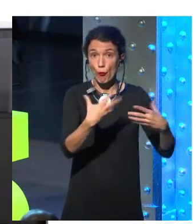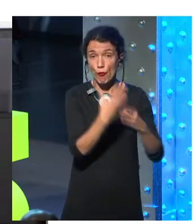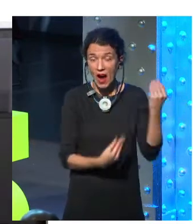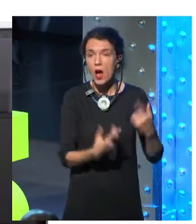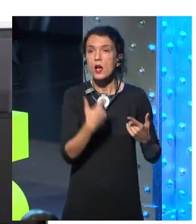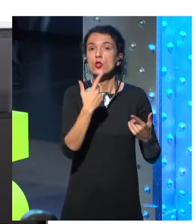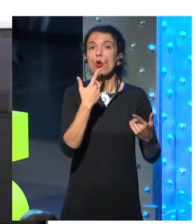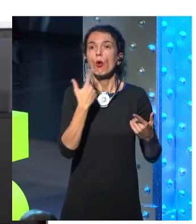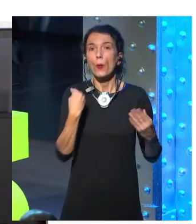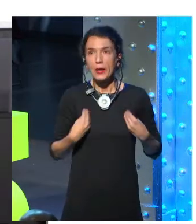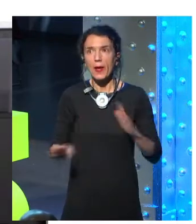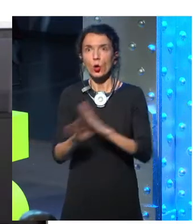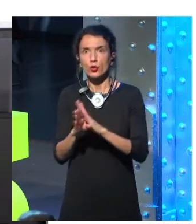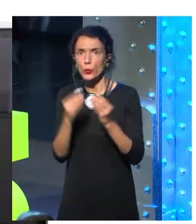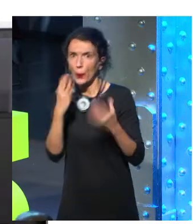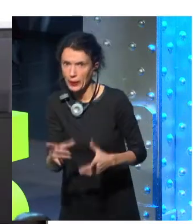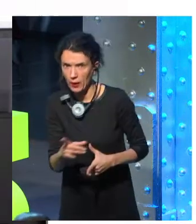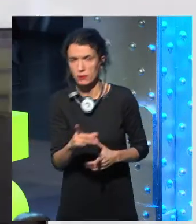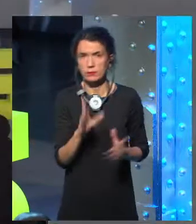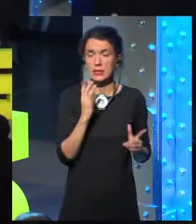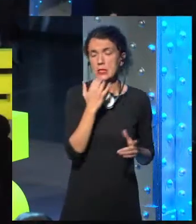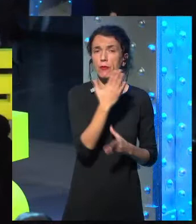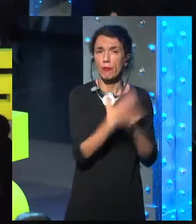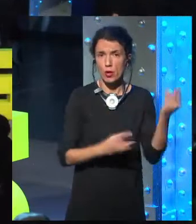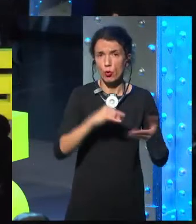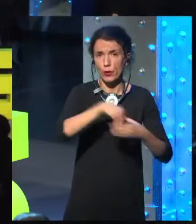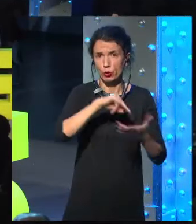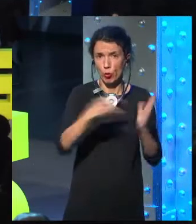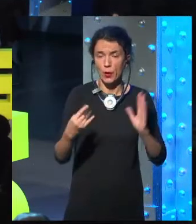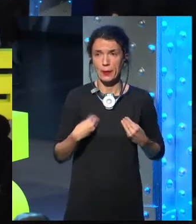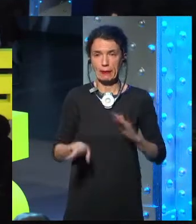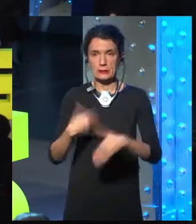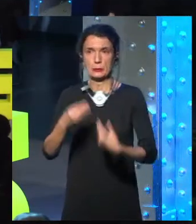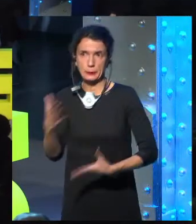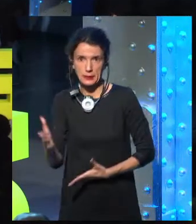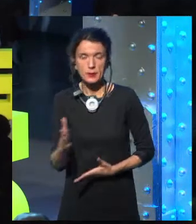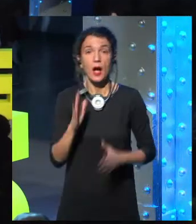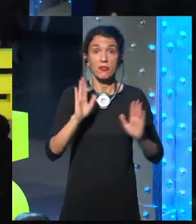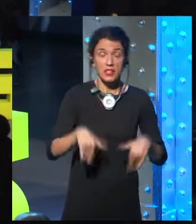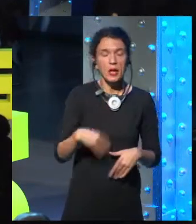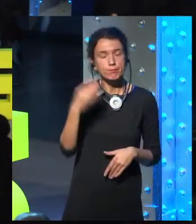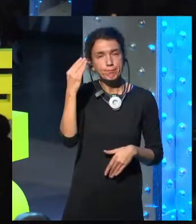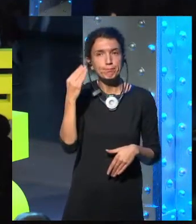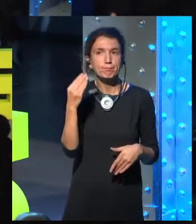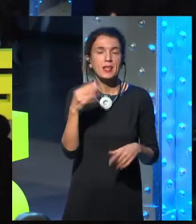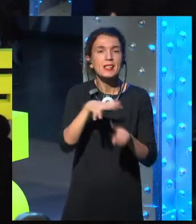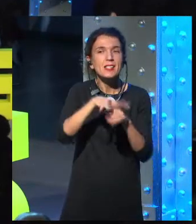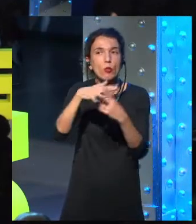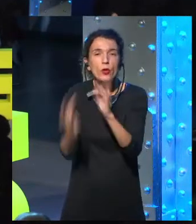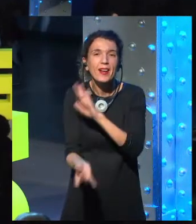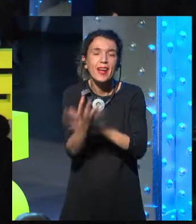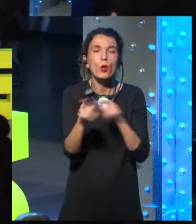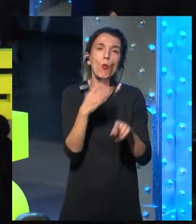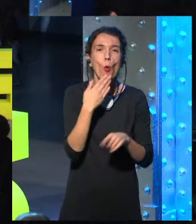perfect scenarios in a conference room in San Francisco where you have very good Wi-Fi, very good battery life,